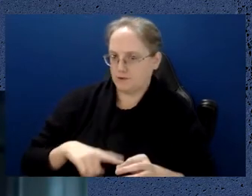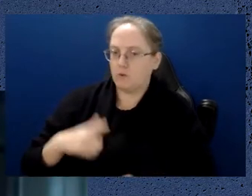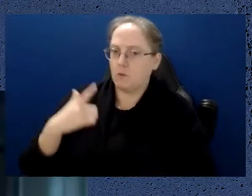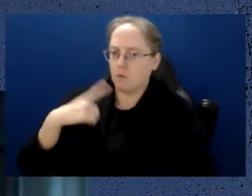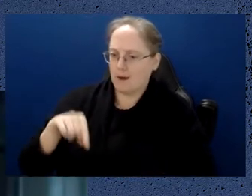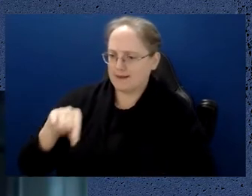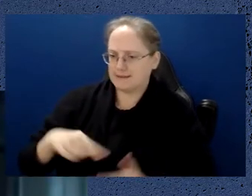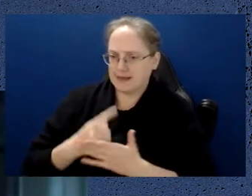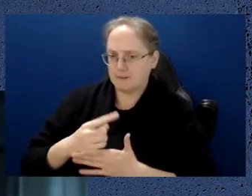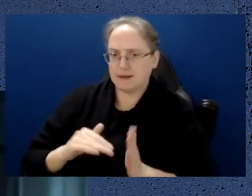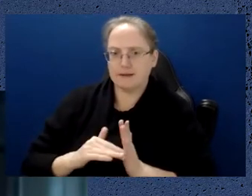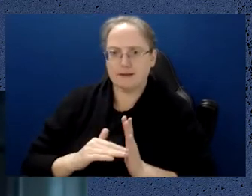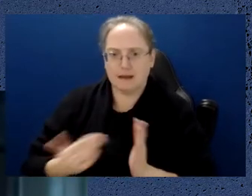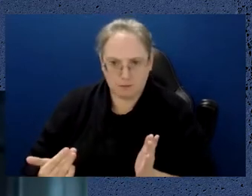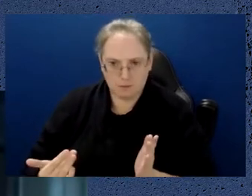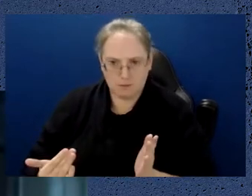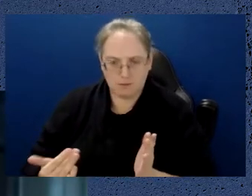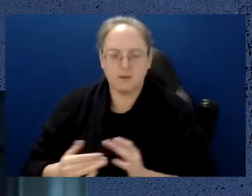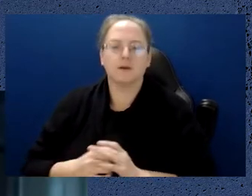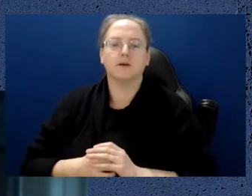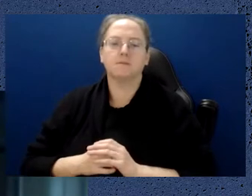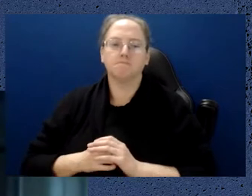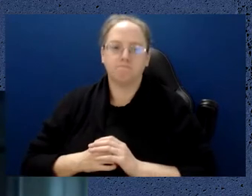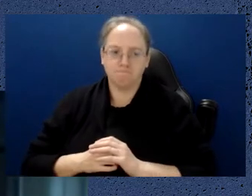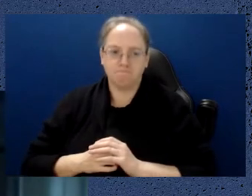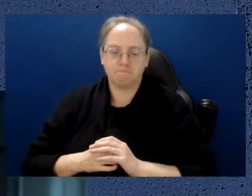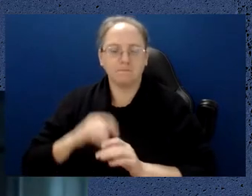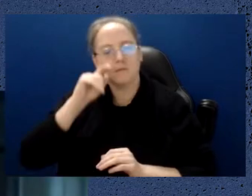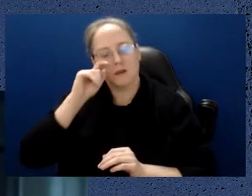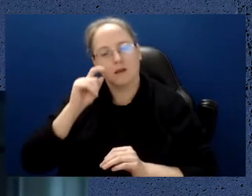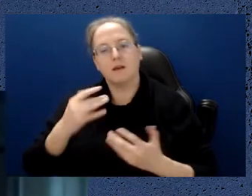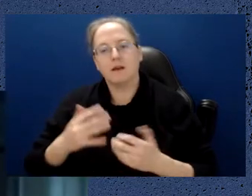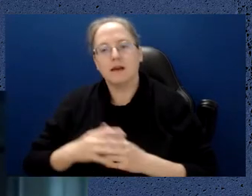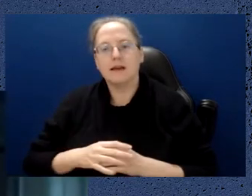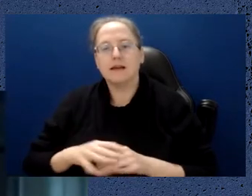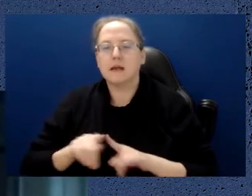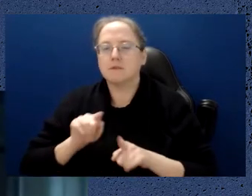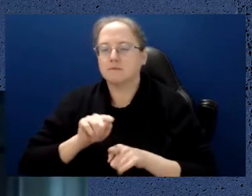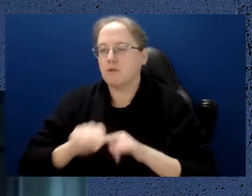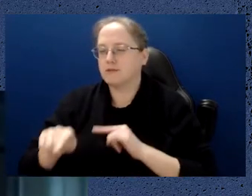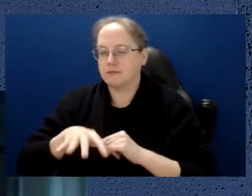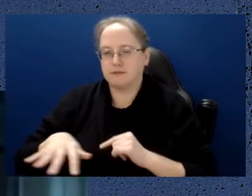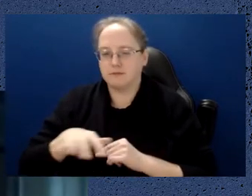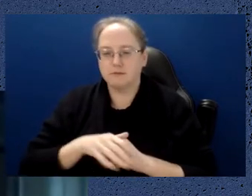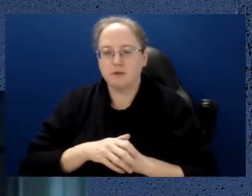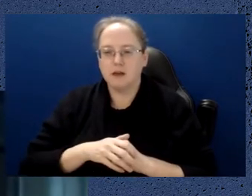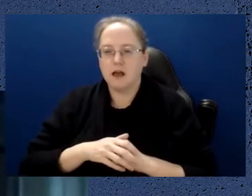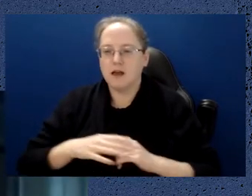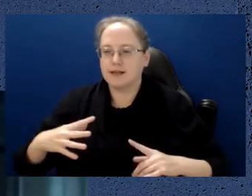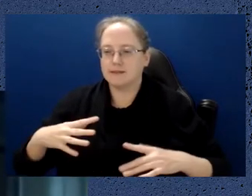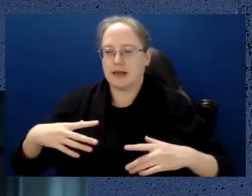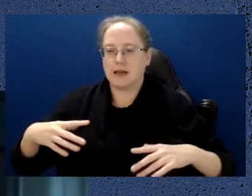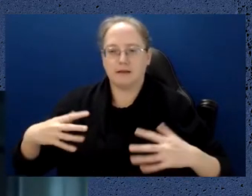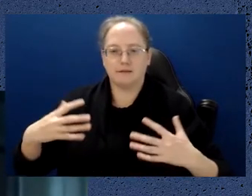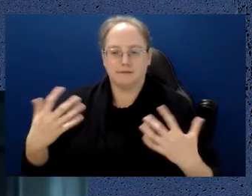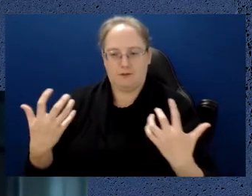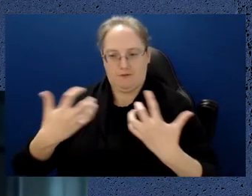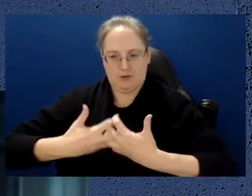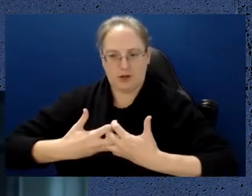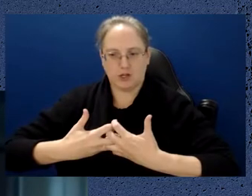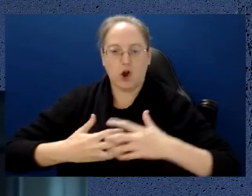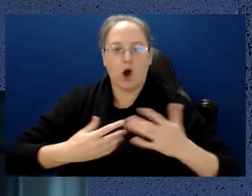now? And that is, like most of these things, the confluence of opportunity and need.